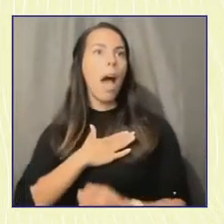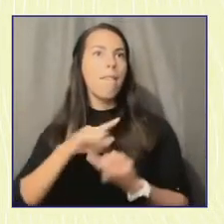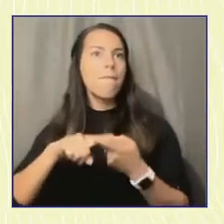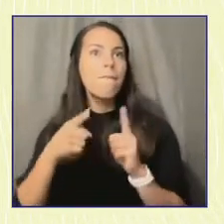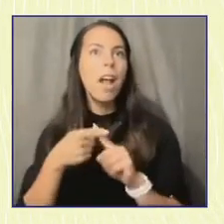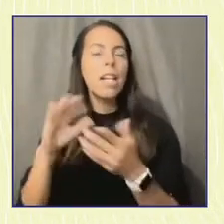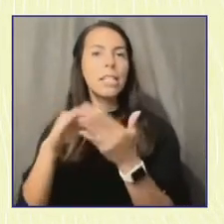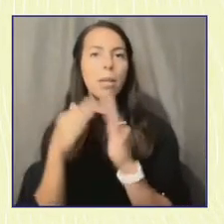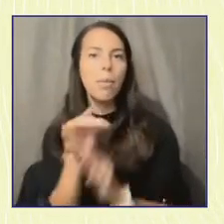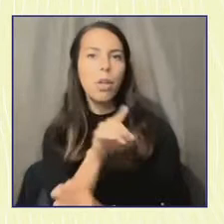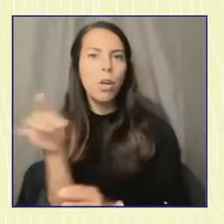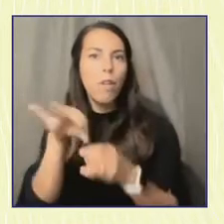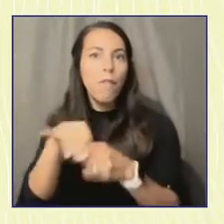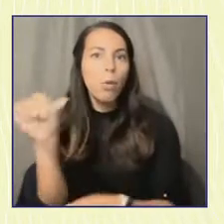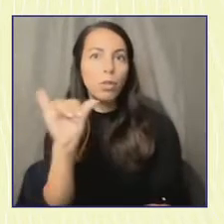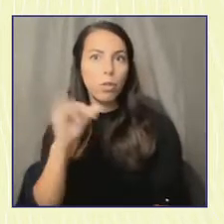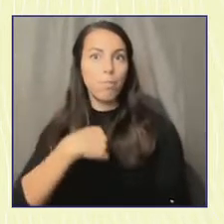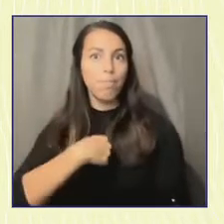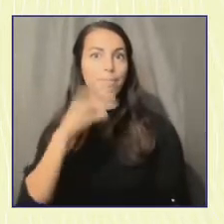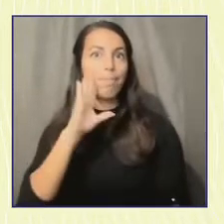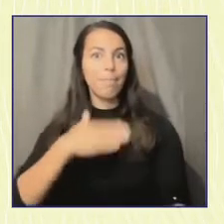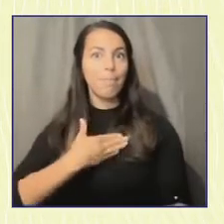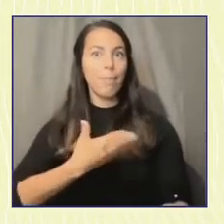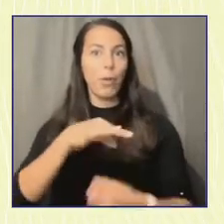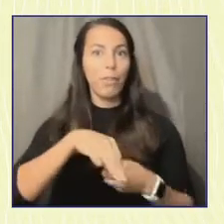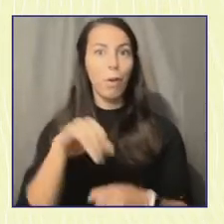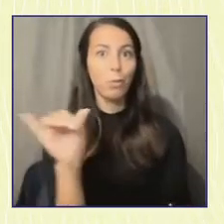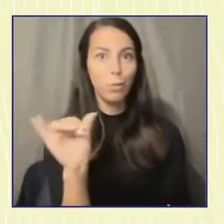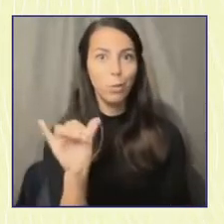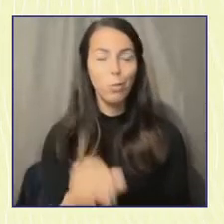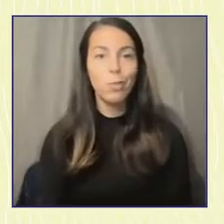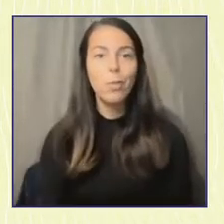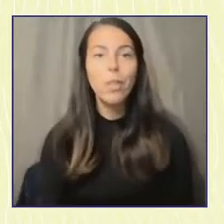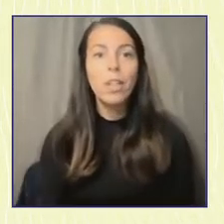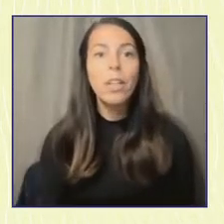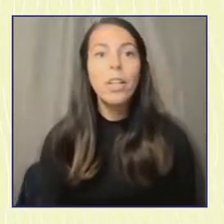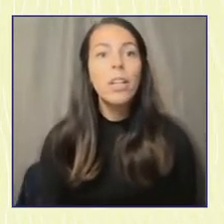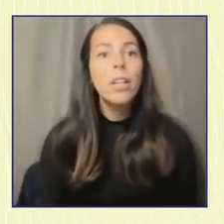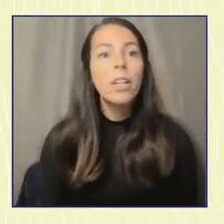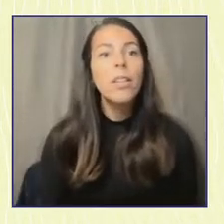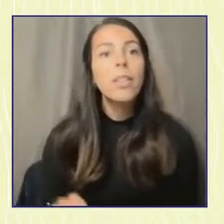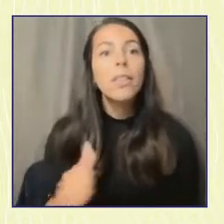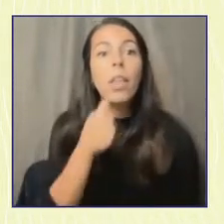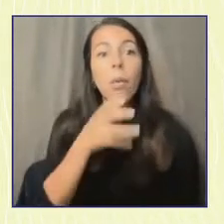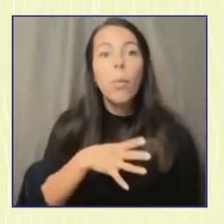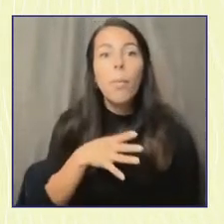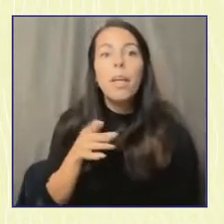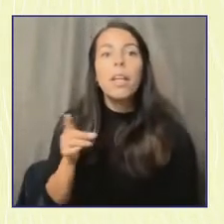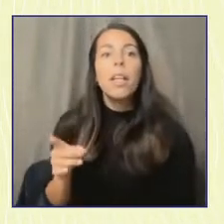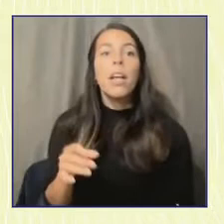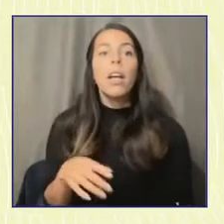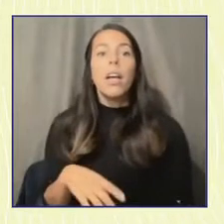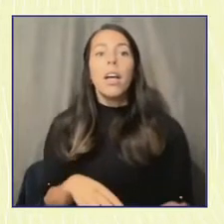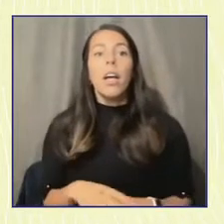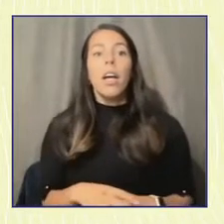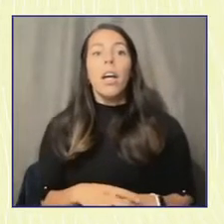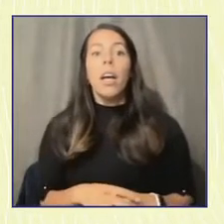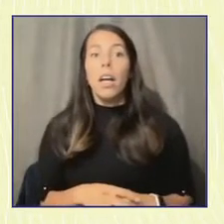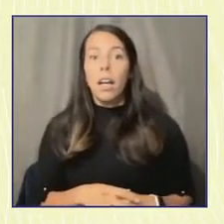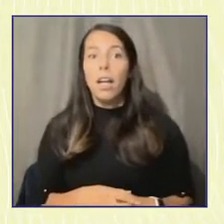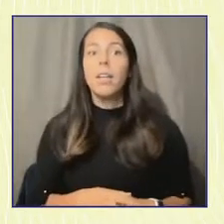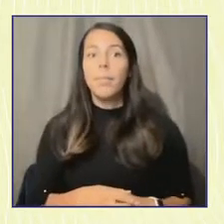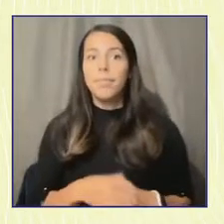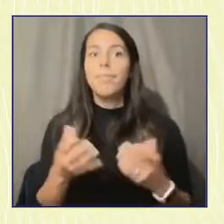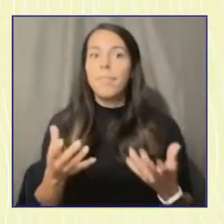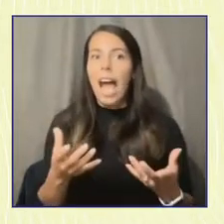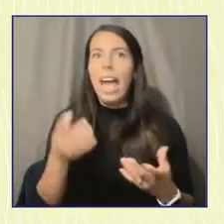I think this question really speaks to the importance of bringing young leaders into your work alongside you if you're one